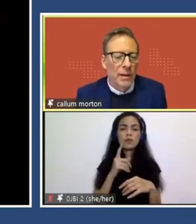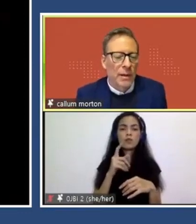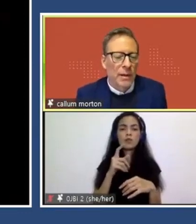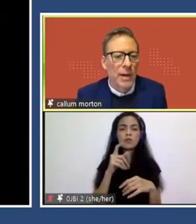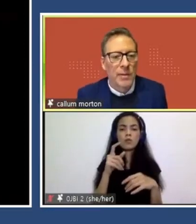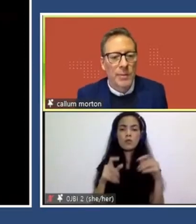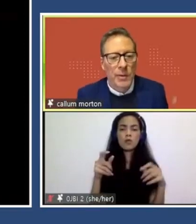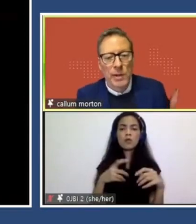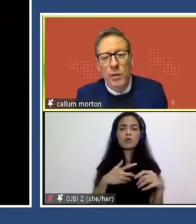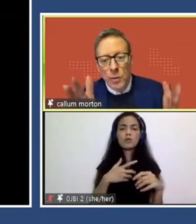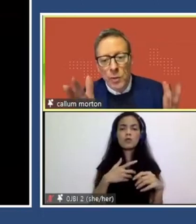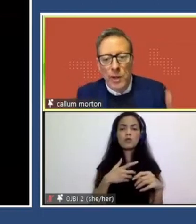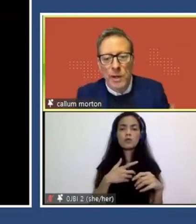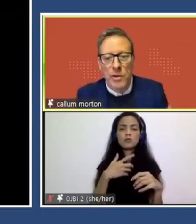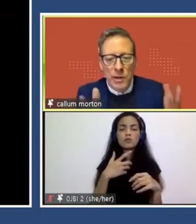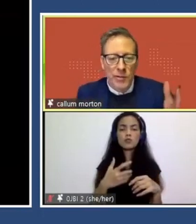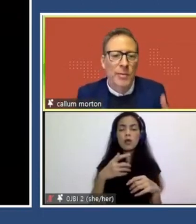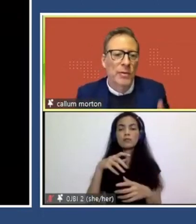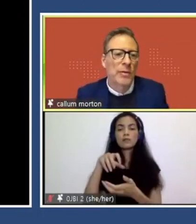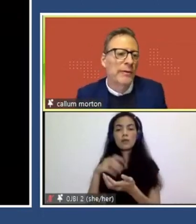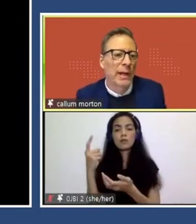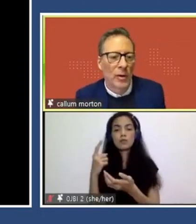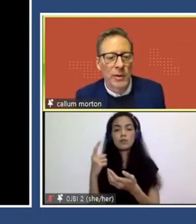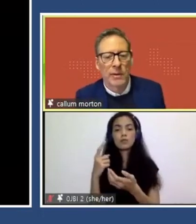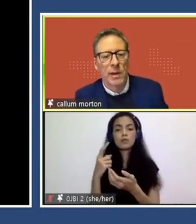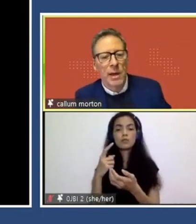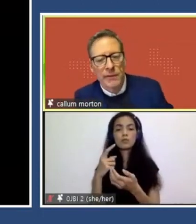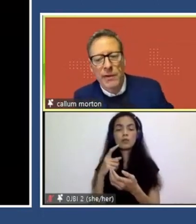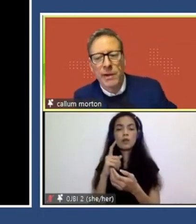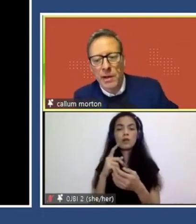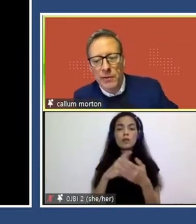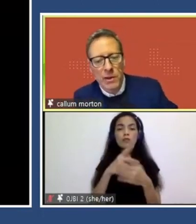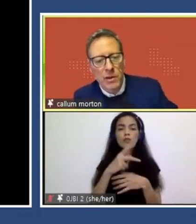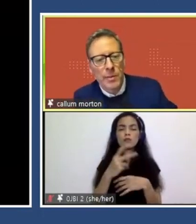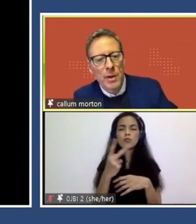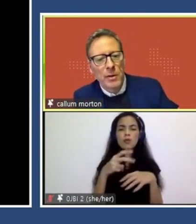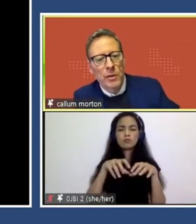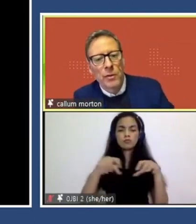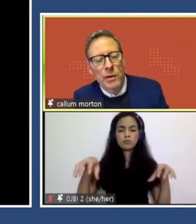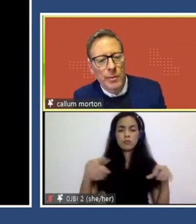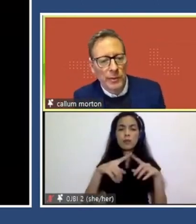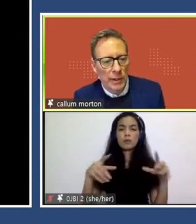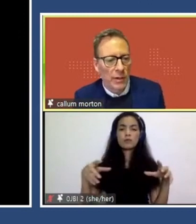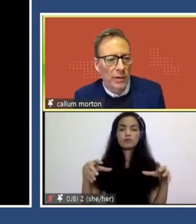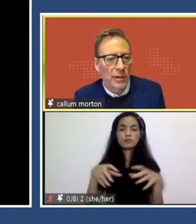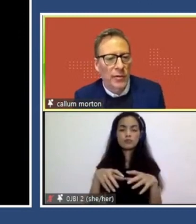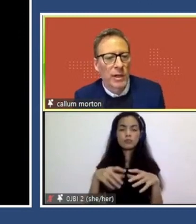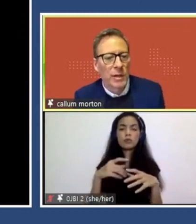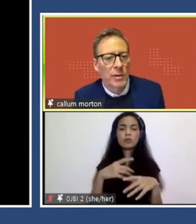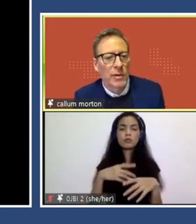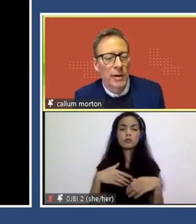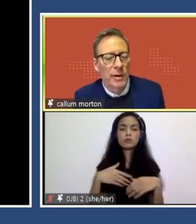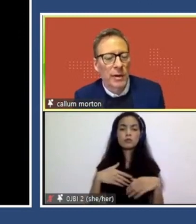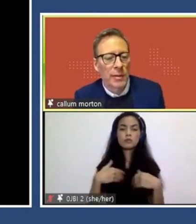revitalized space between two. And she describes the two sort of phallic objects has a very nice relationship to this building that you